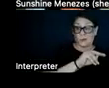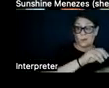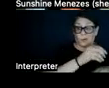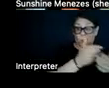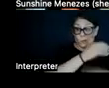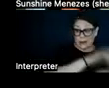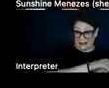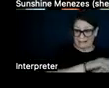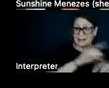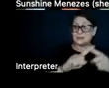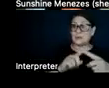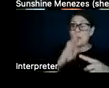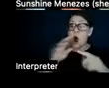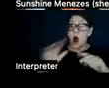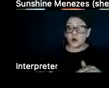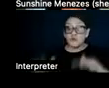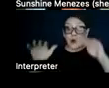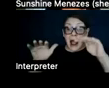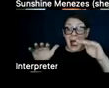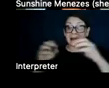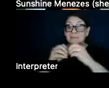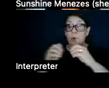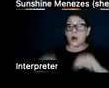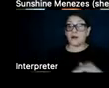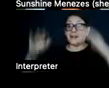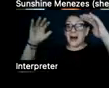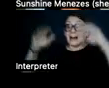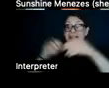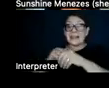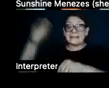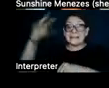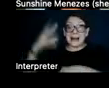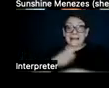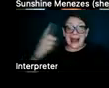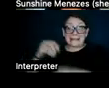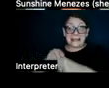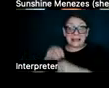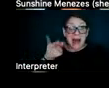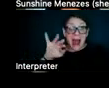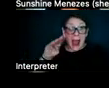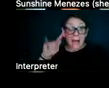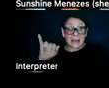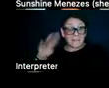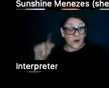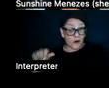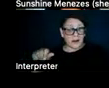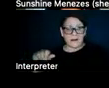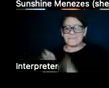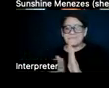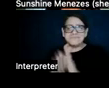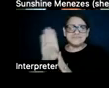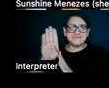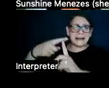to sea level rise leading to flooded streets on sunny days in Miami, to the soaring temperatures,